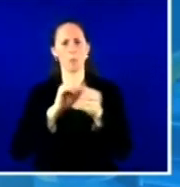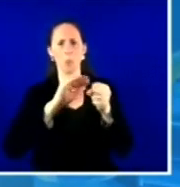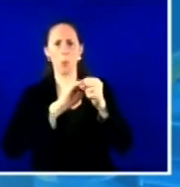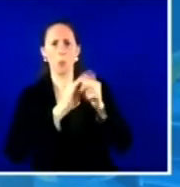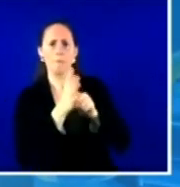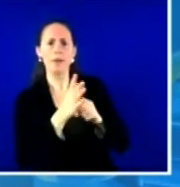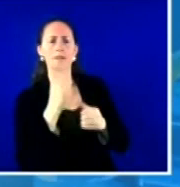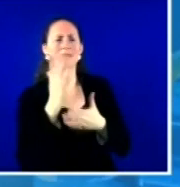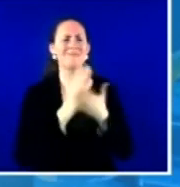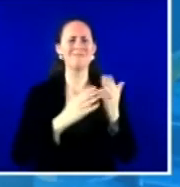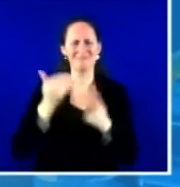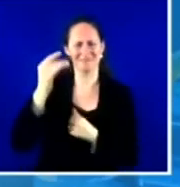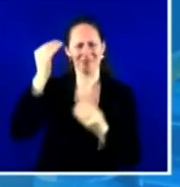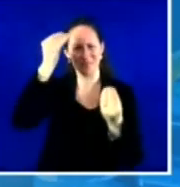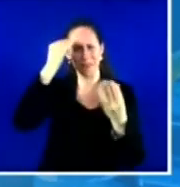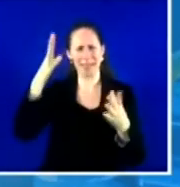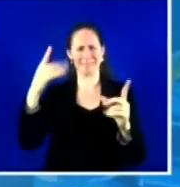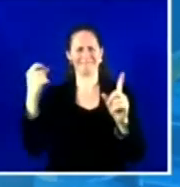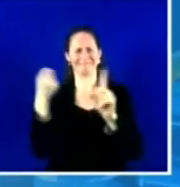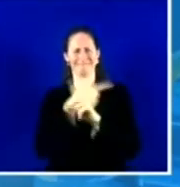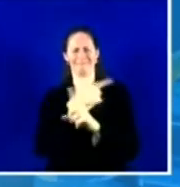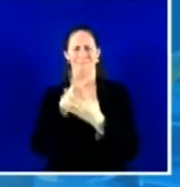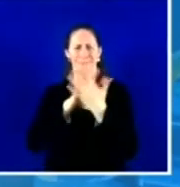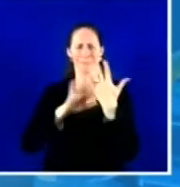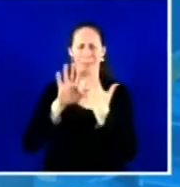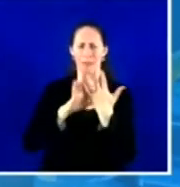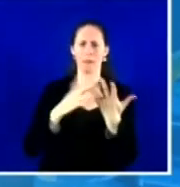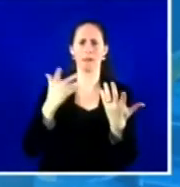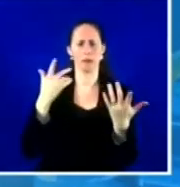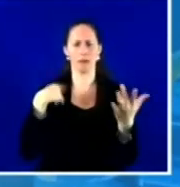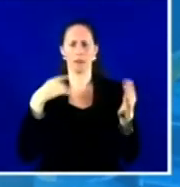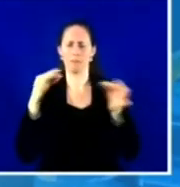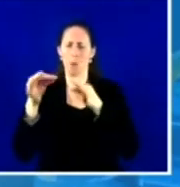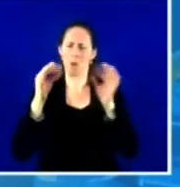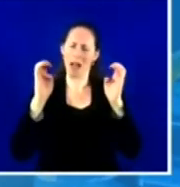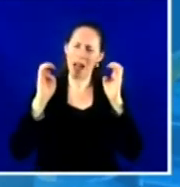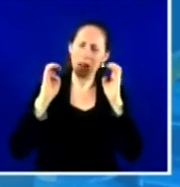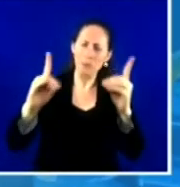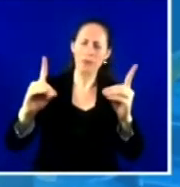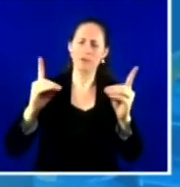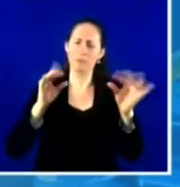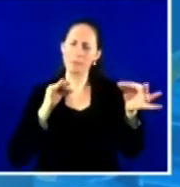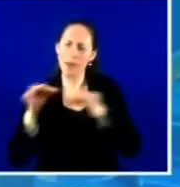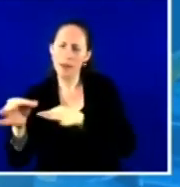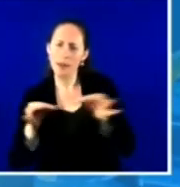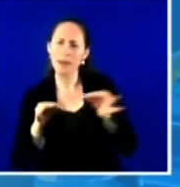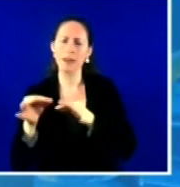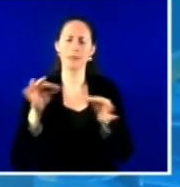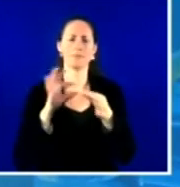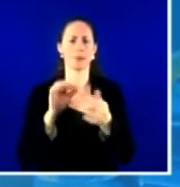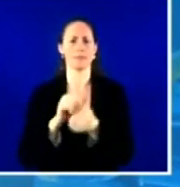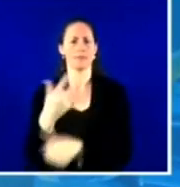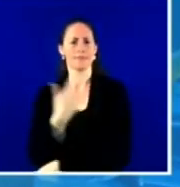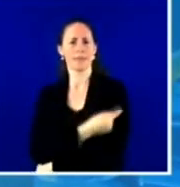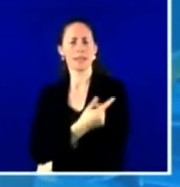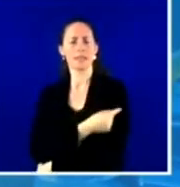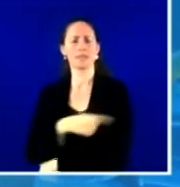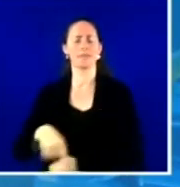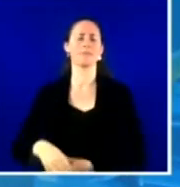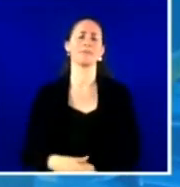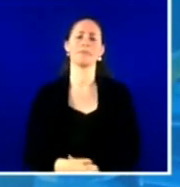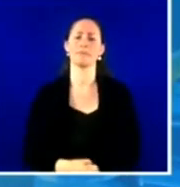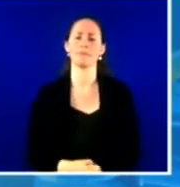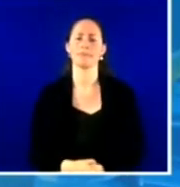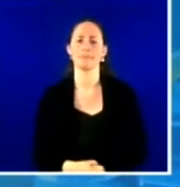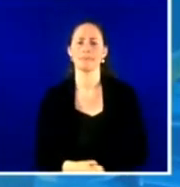and educated each other about the vaccine itself. June, this month, is